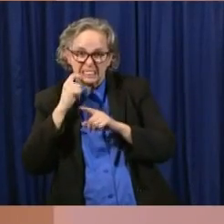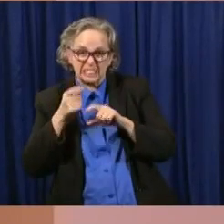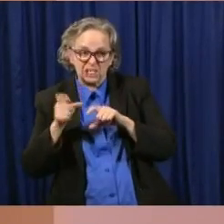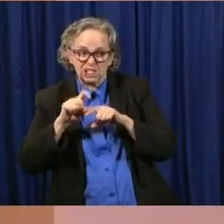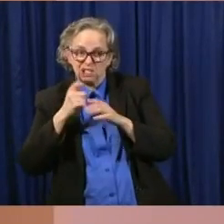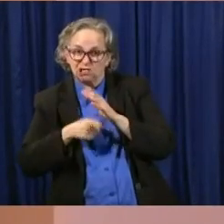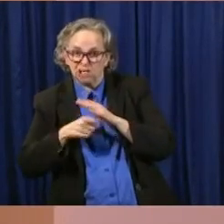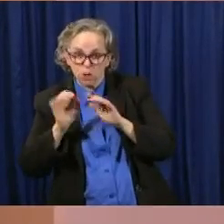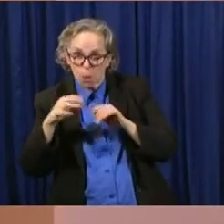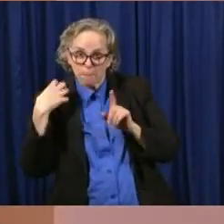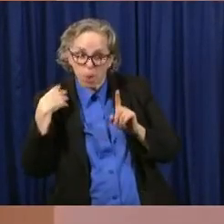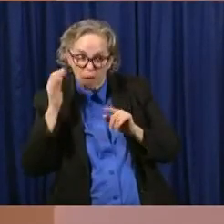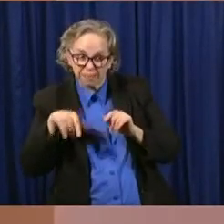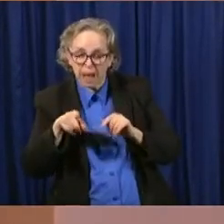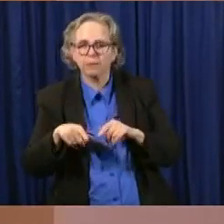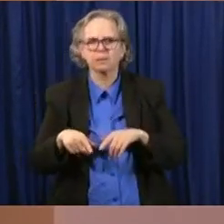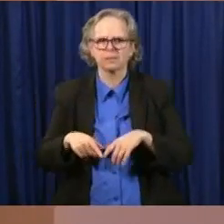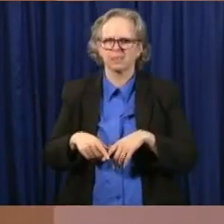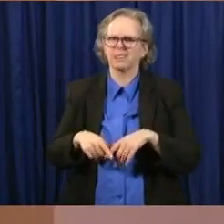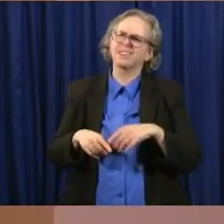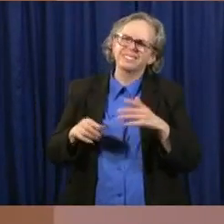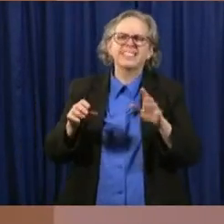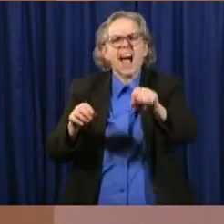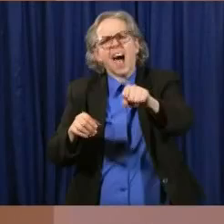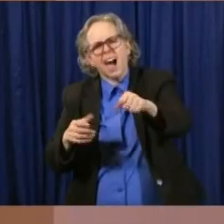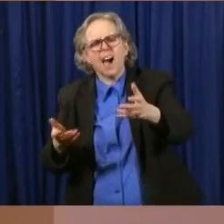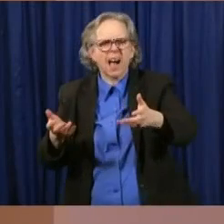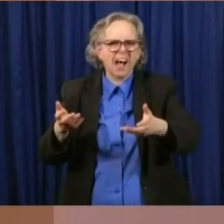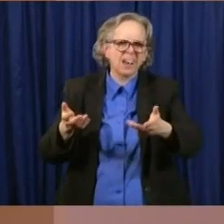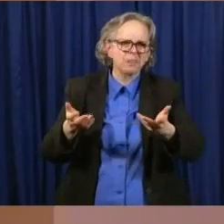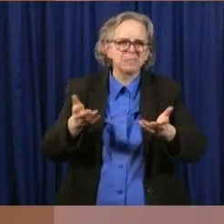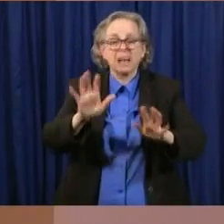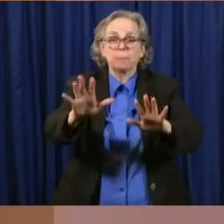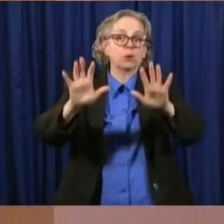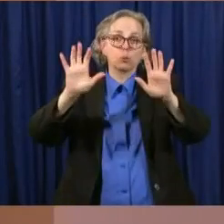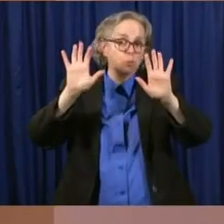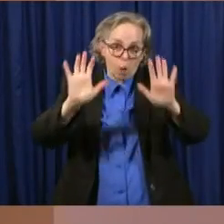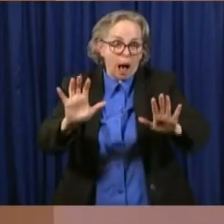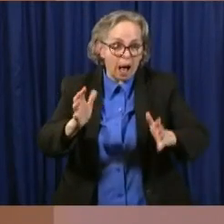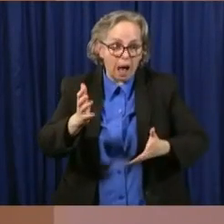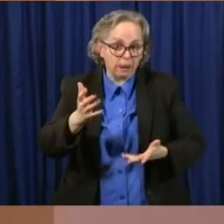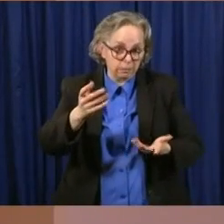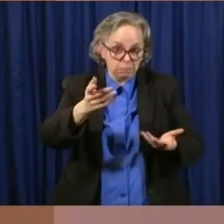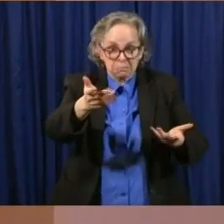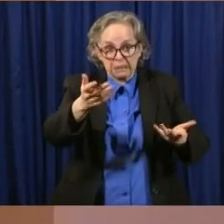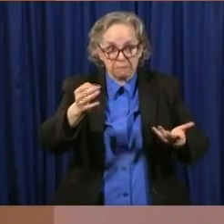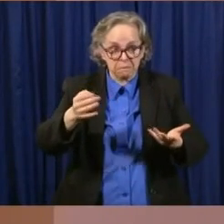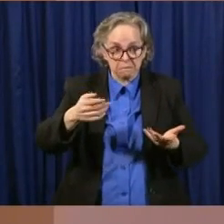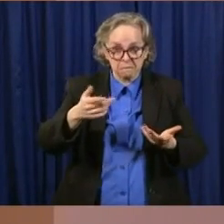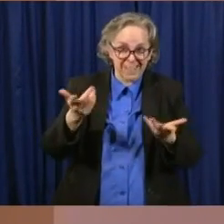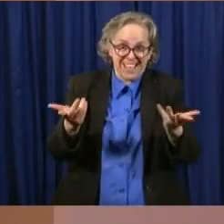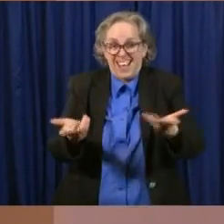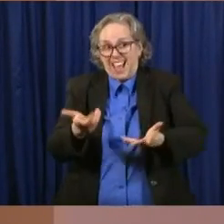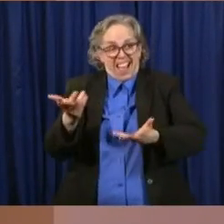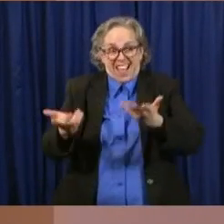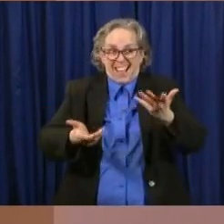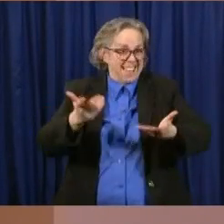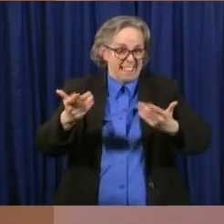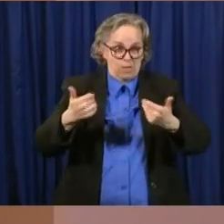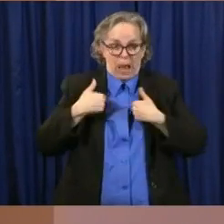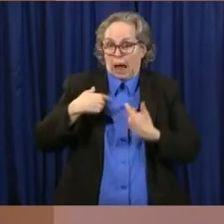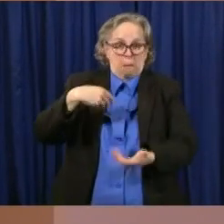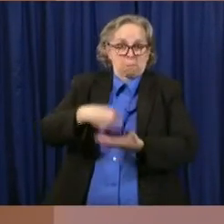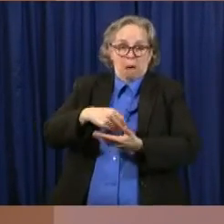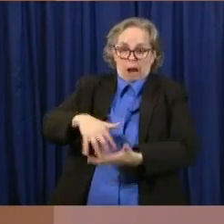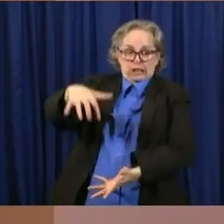I'll look at the whole thing. I don't think we want to, I mean, it would be great if we could do this, if we had a source of money maybe through